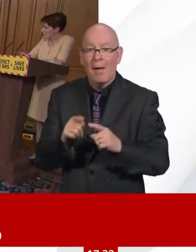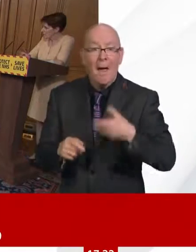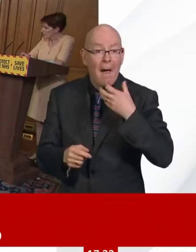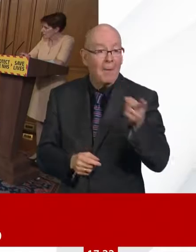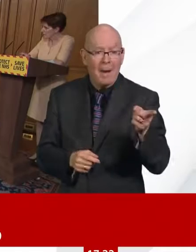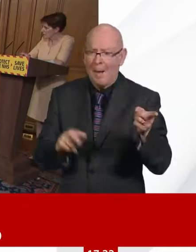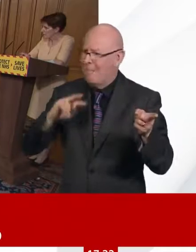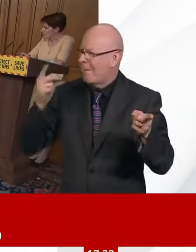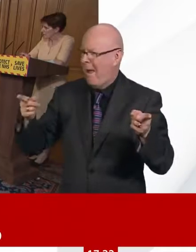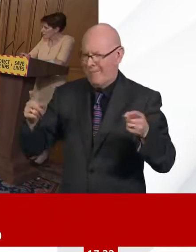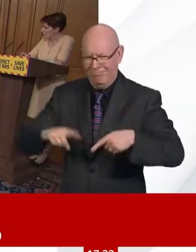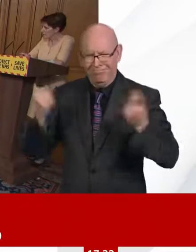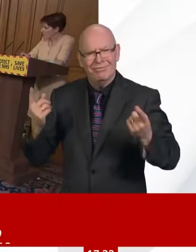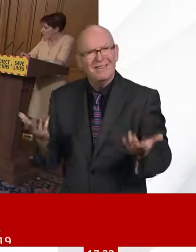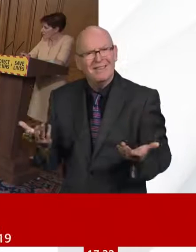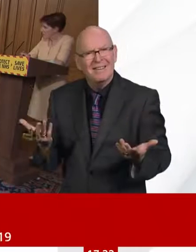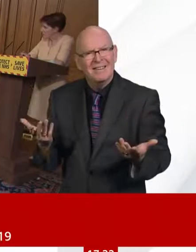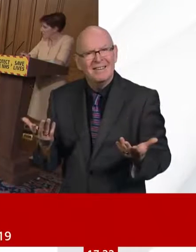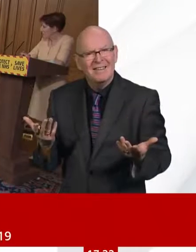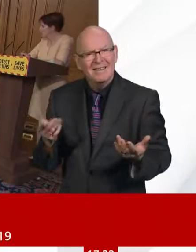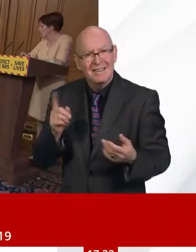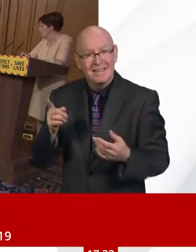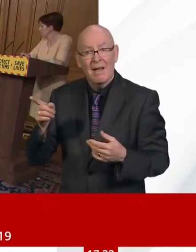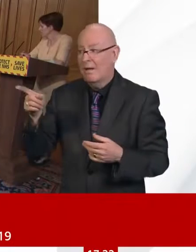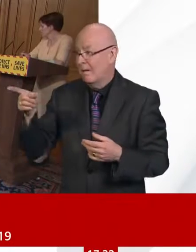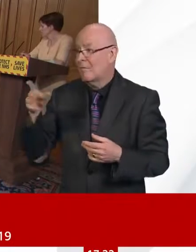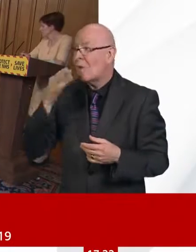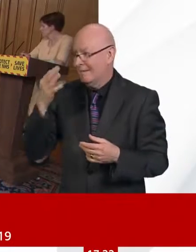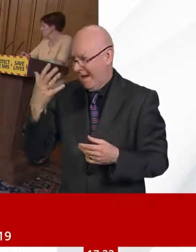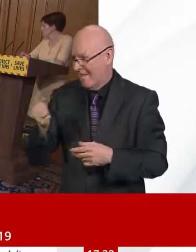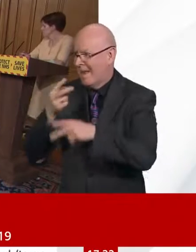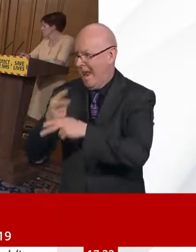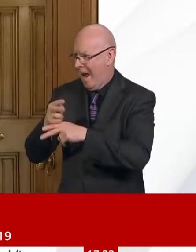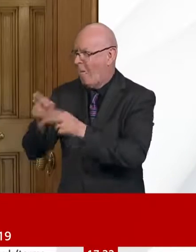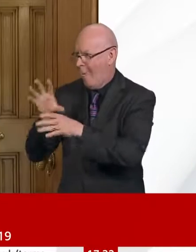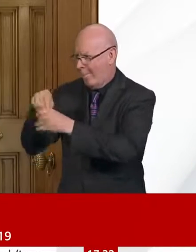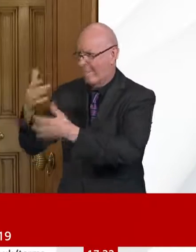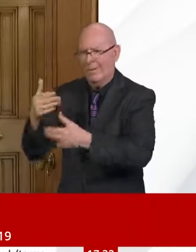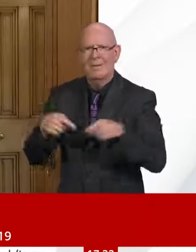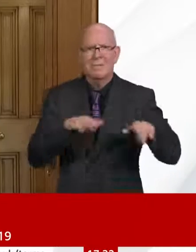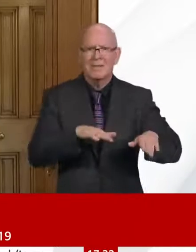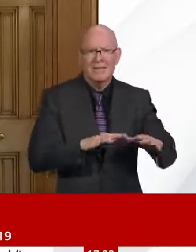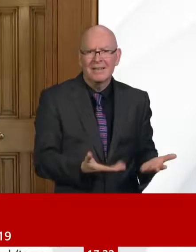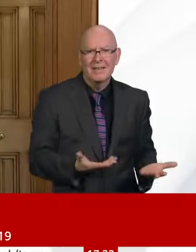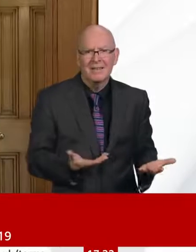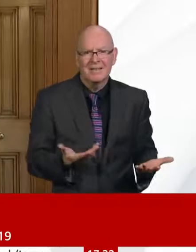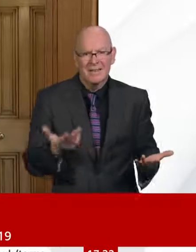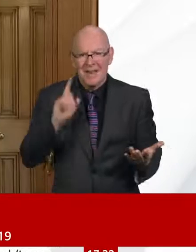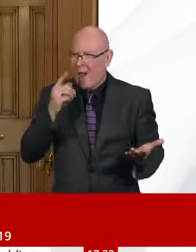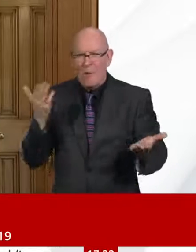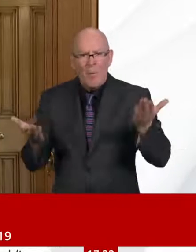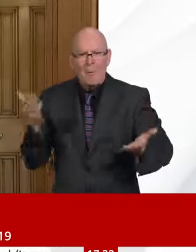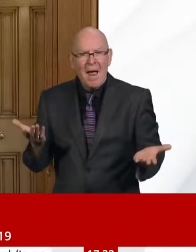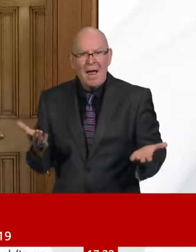the French line for some time now? Thanks, Tom. You mentioned three different schemes and you're absolutely right to do that